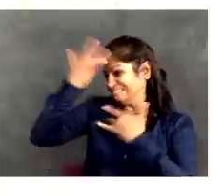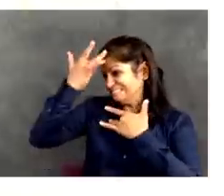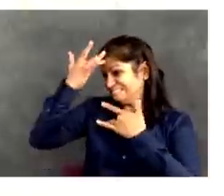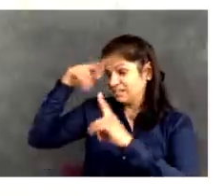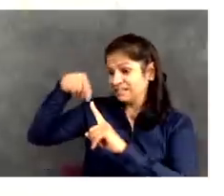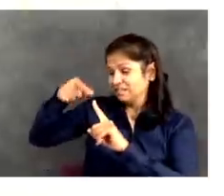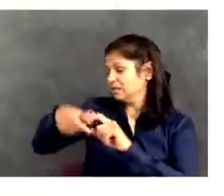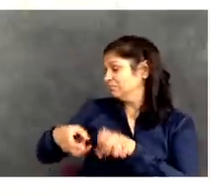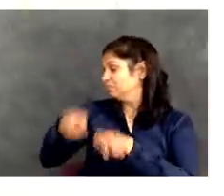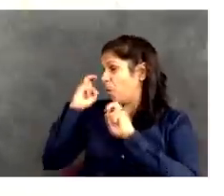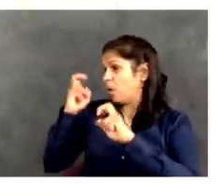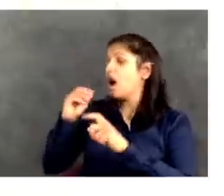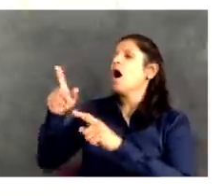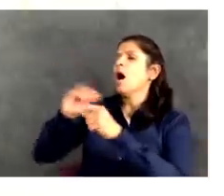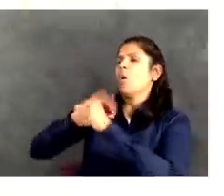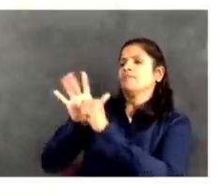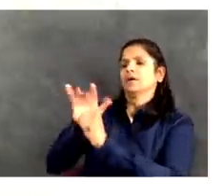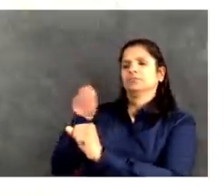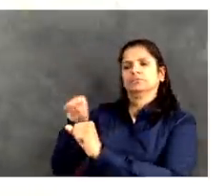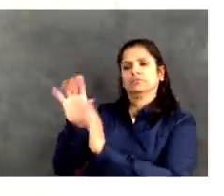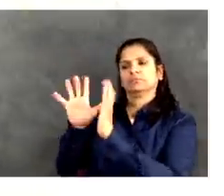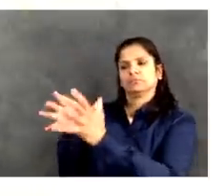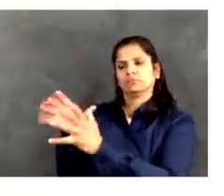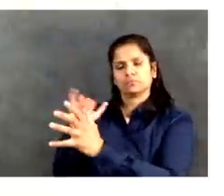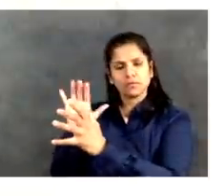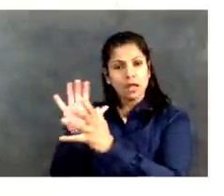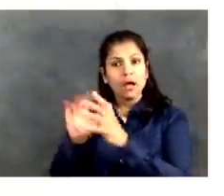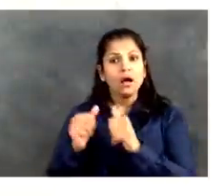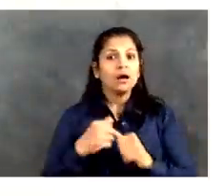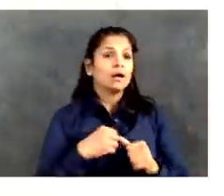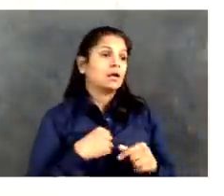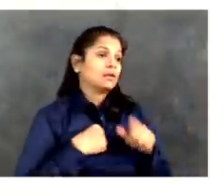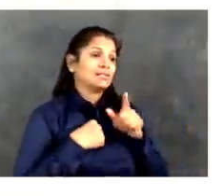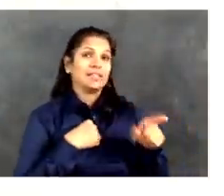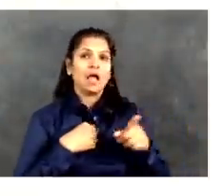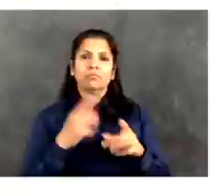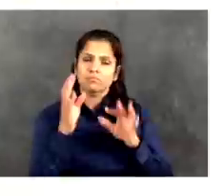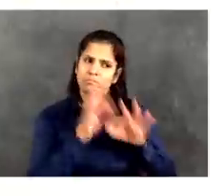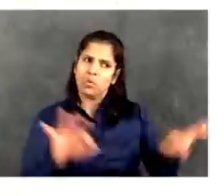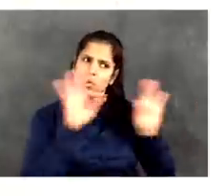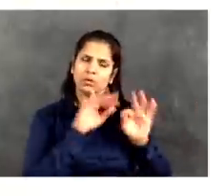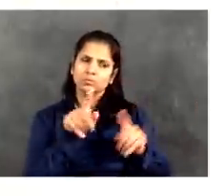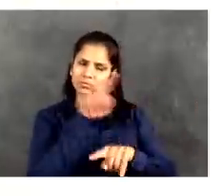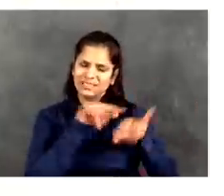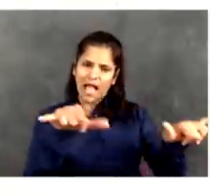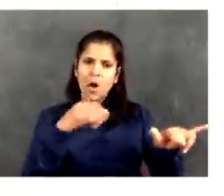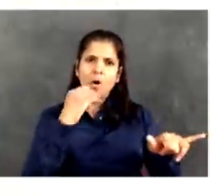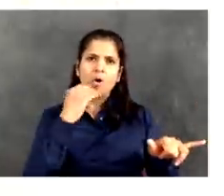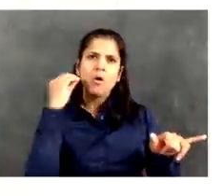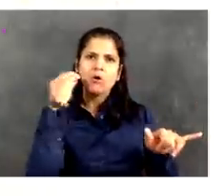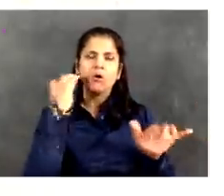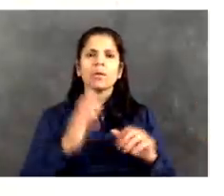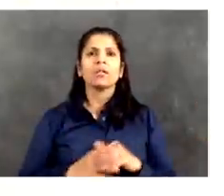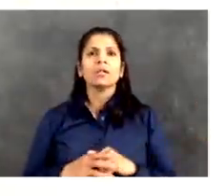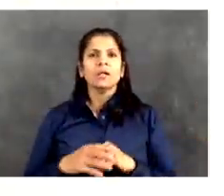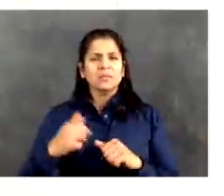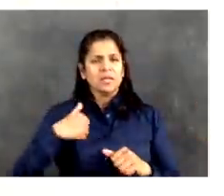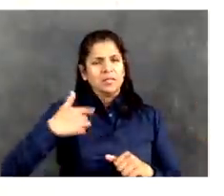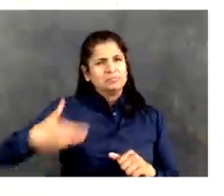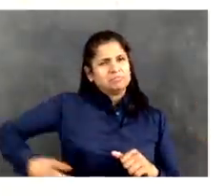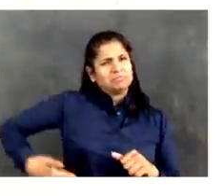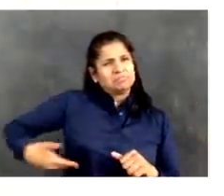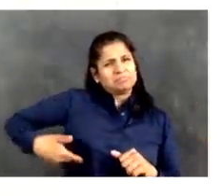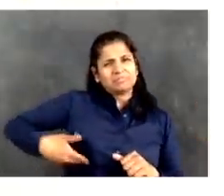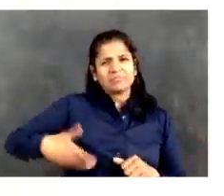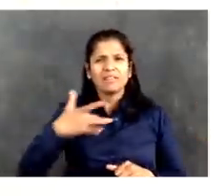it wouldn't surprise me if at this point in time we have probably close to a million New Yorkers who have